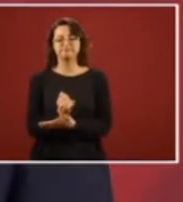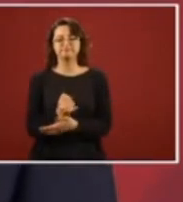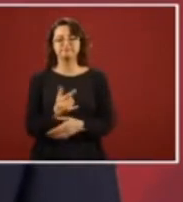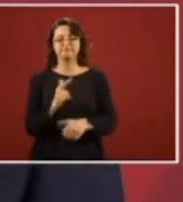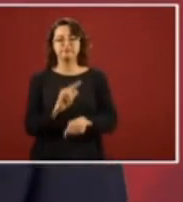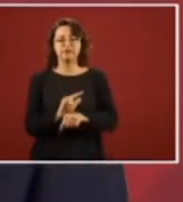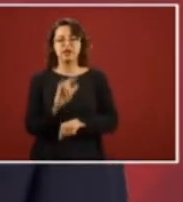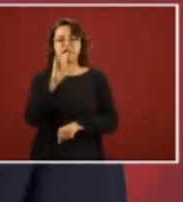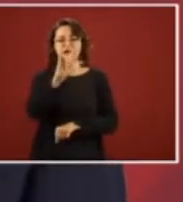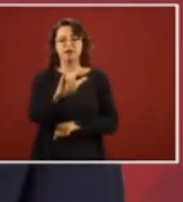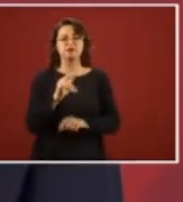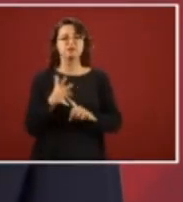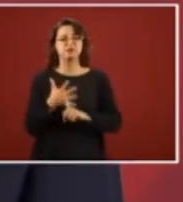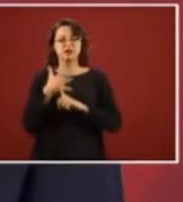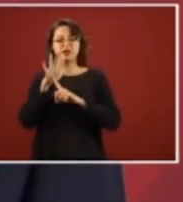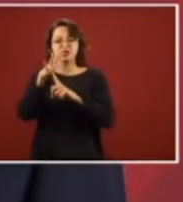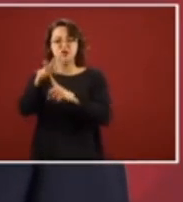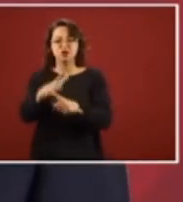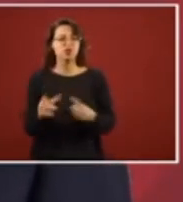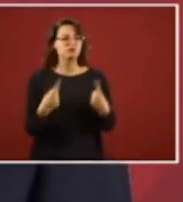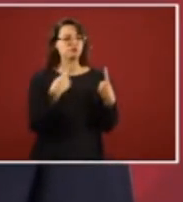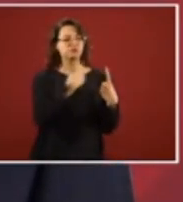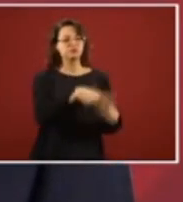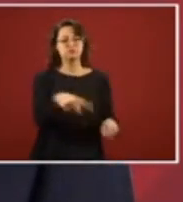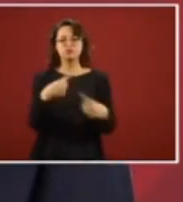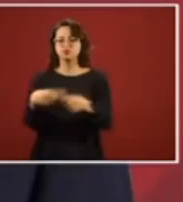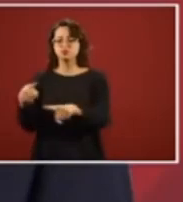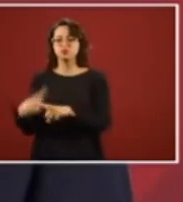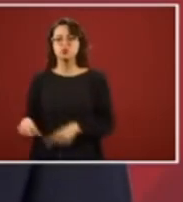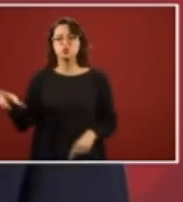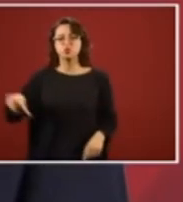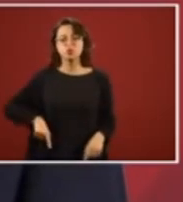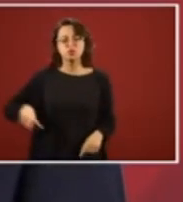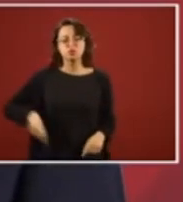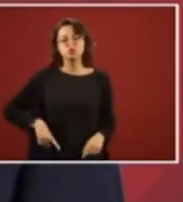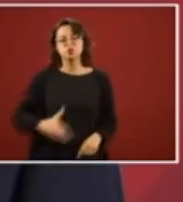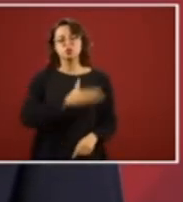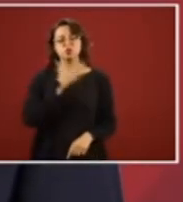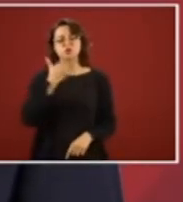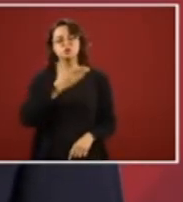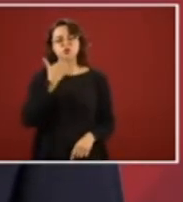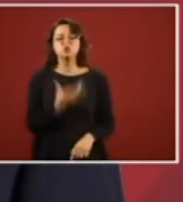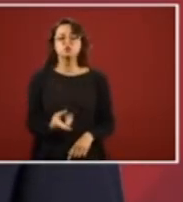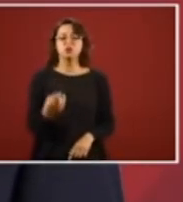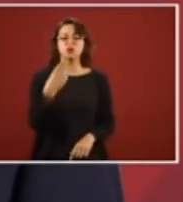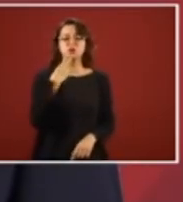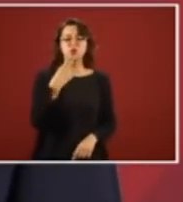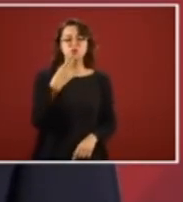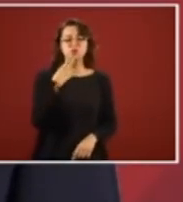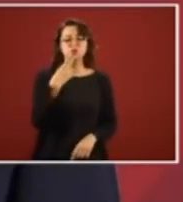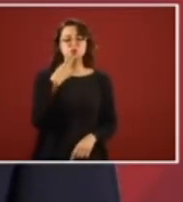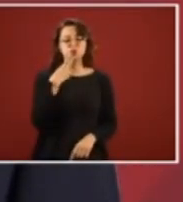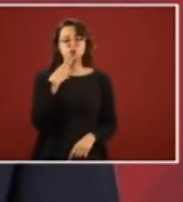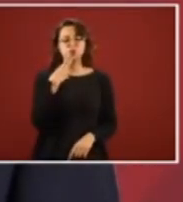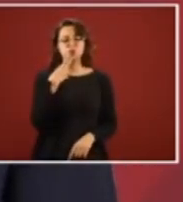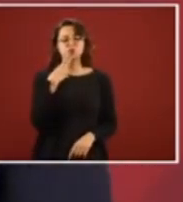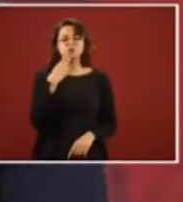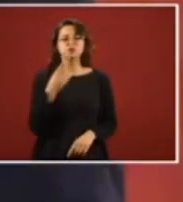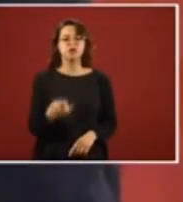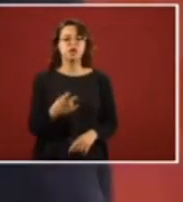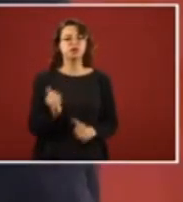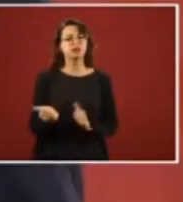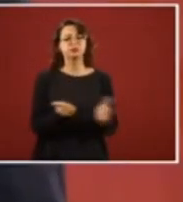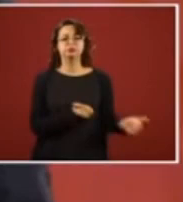the airplanes and the helicopters that were being